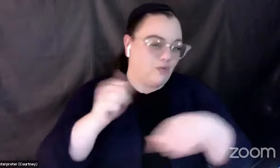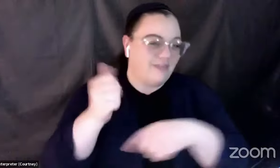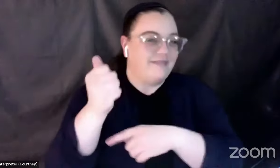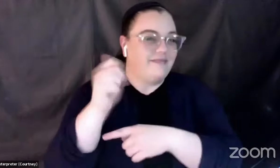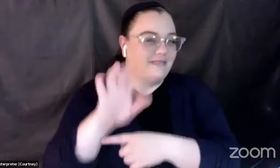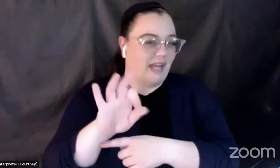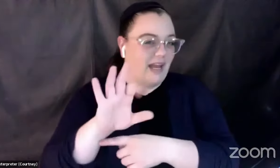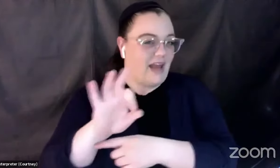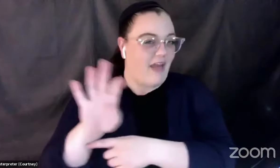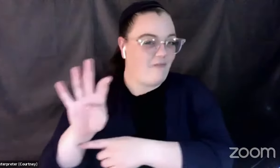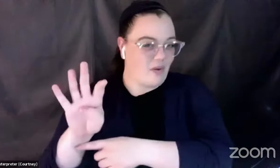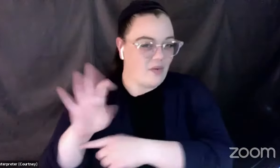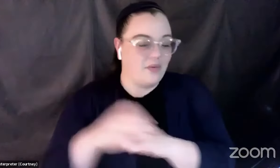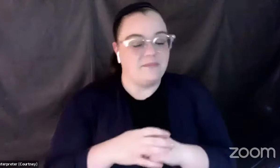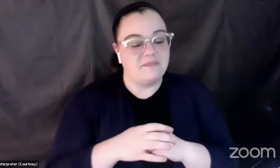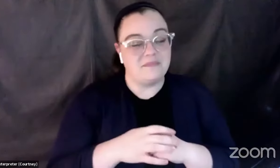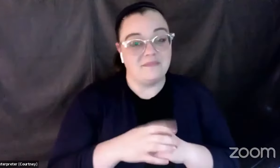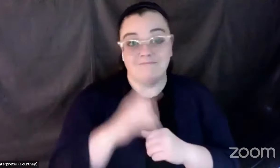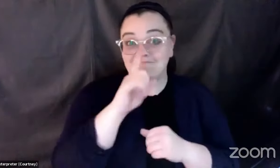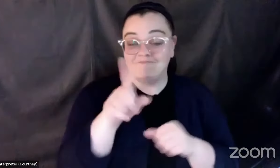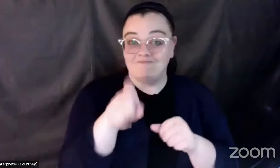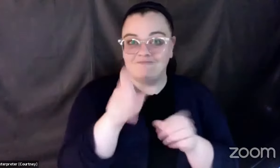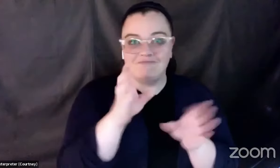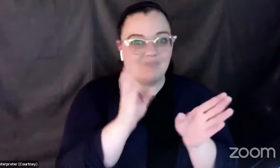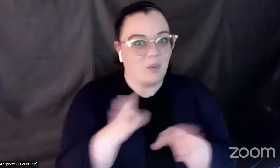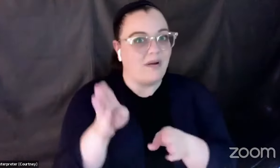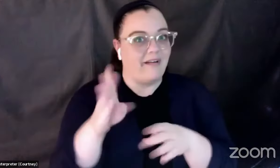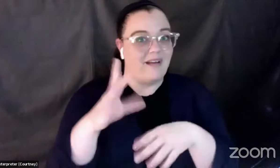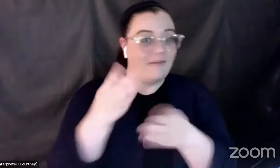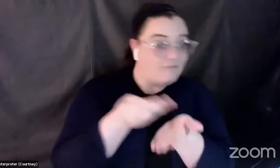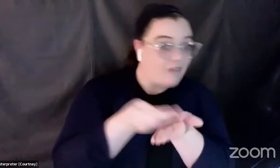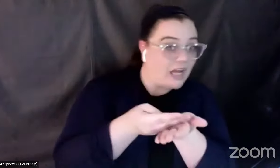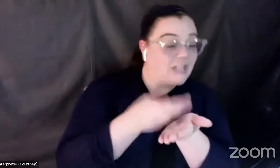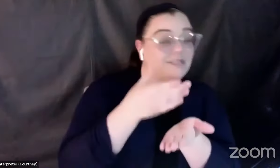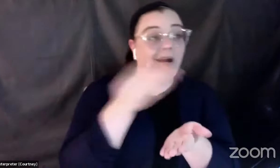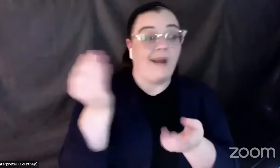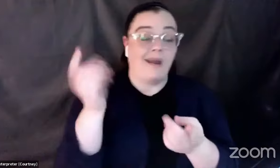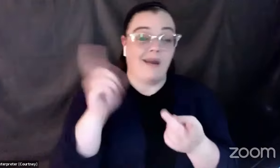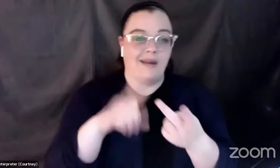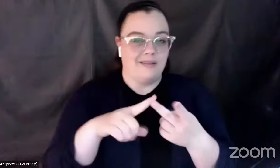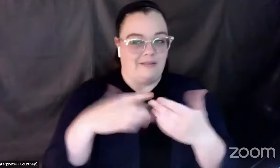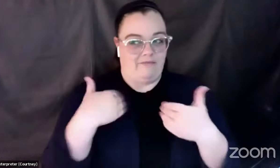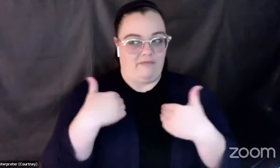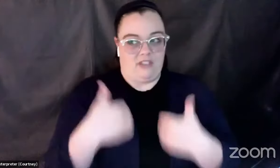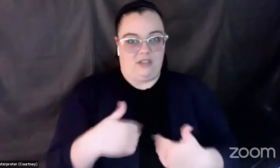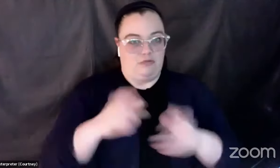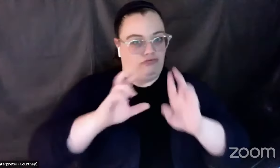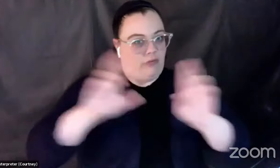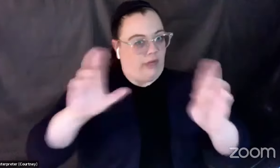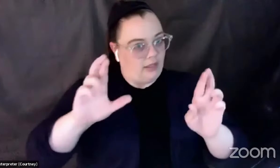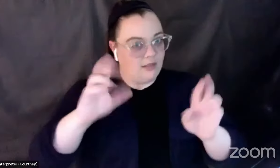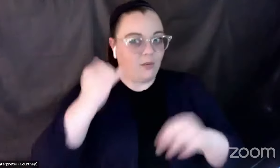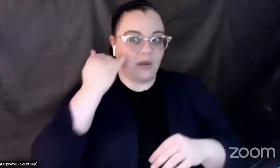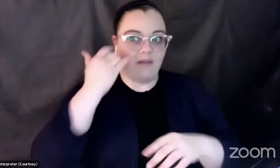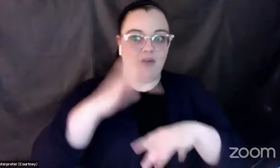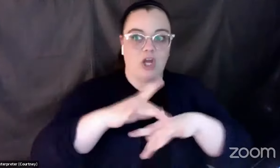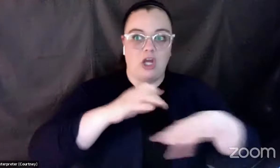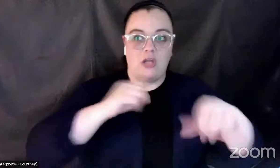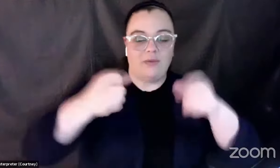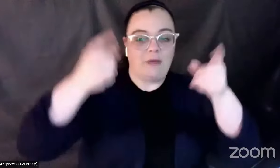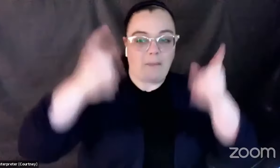prepared financially as well as physically for earthquakes. Yeah, I believe,